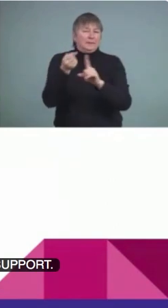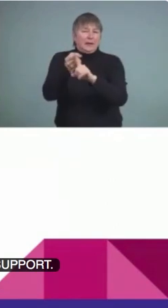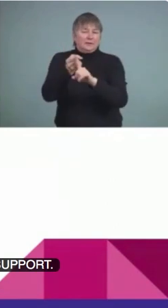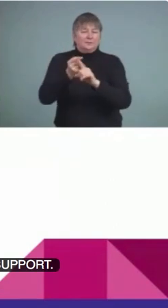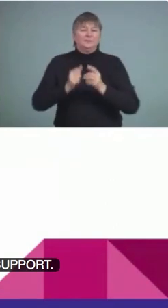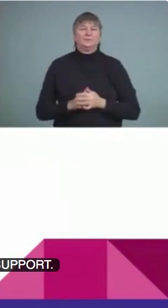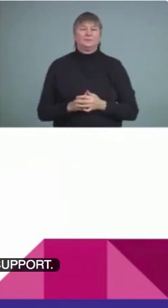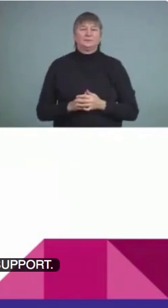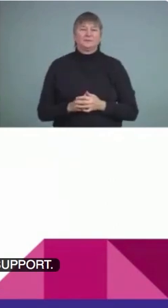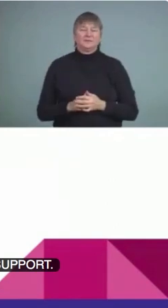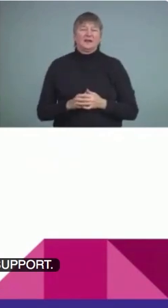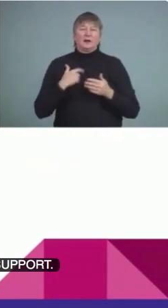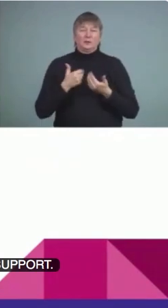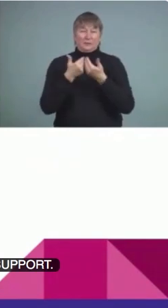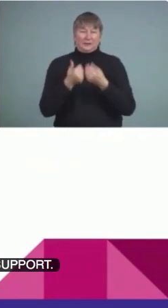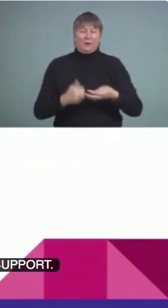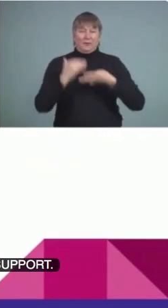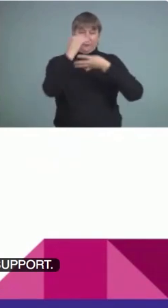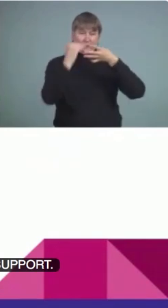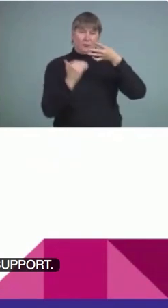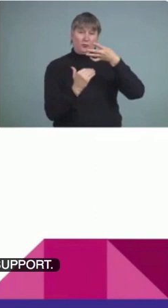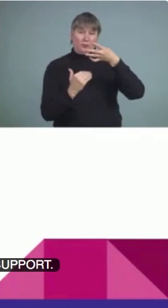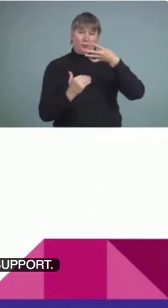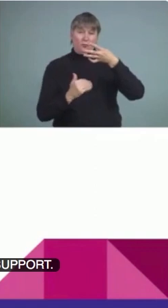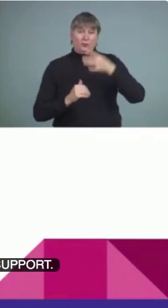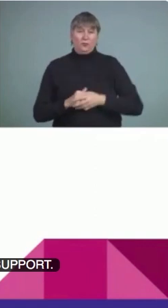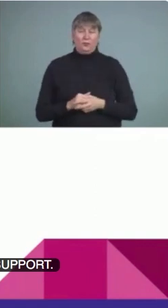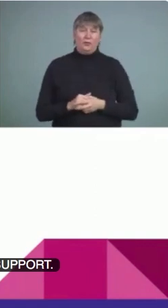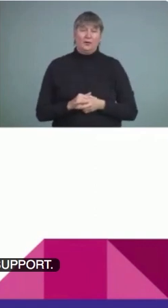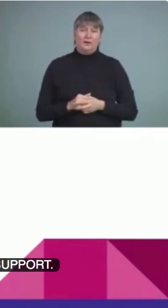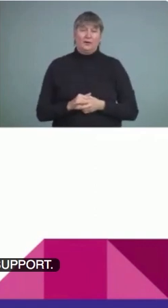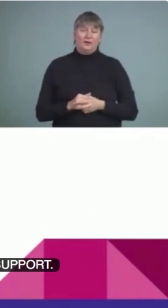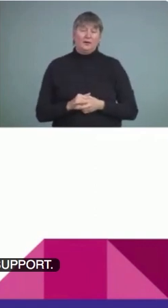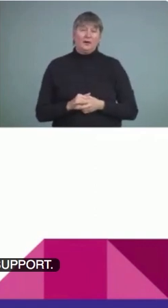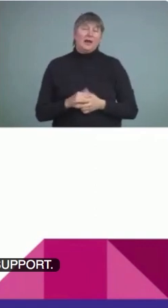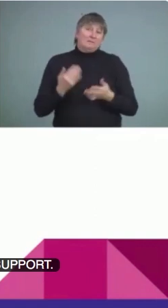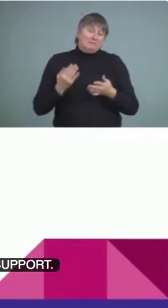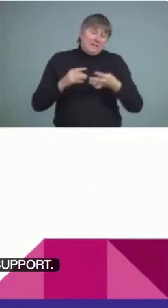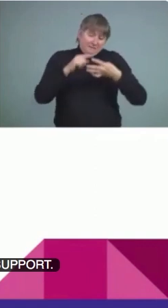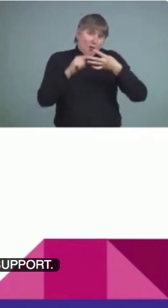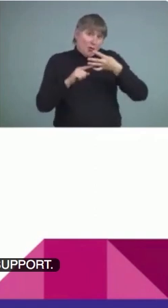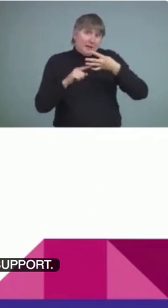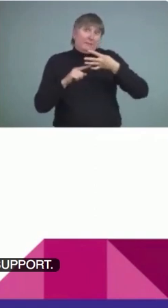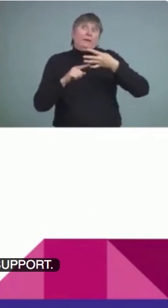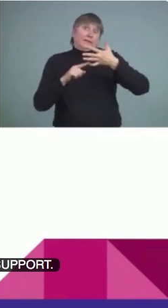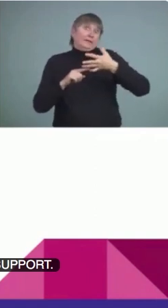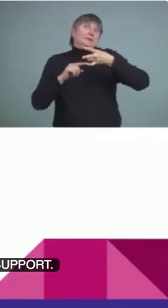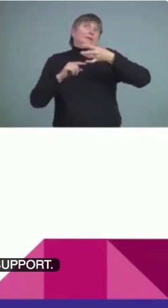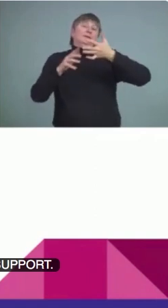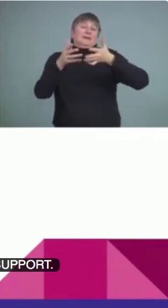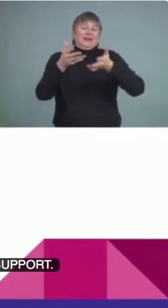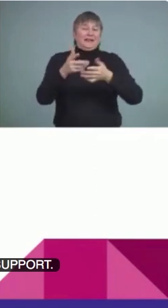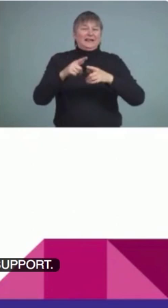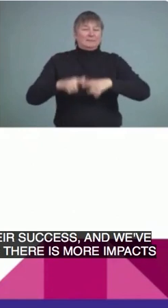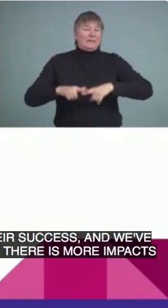categorized it into four main areas. And perhaps there's more impacts, depending on the complexity